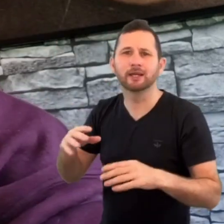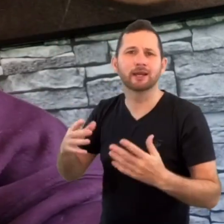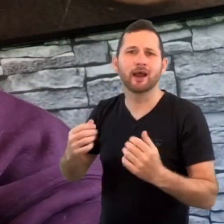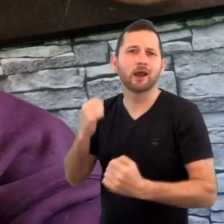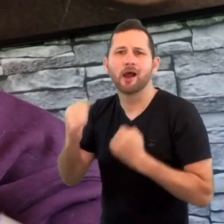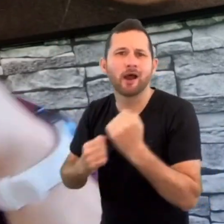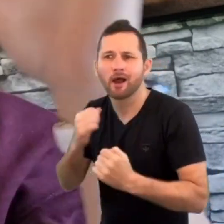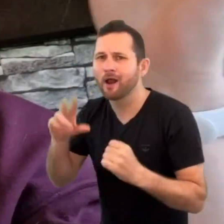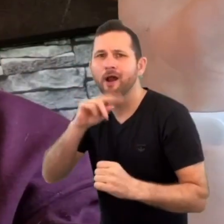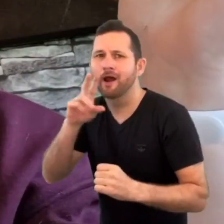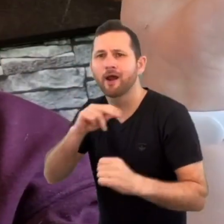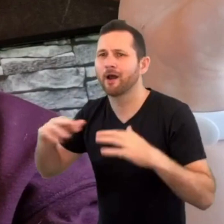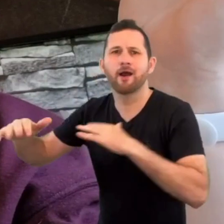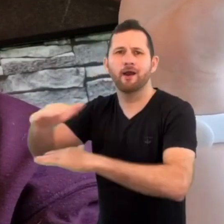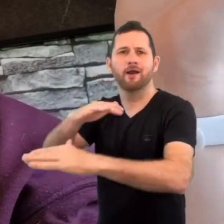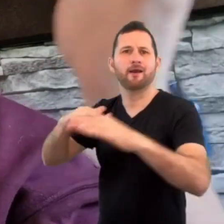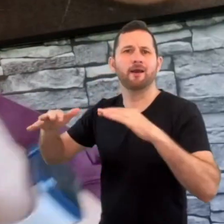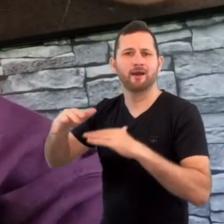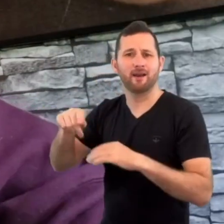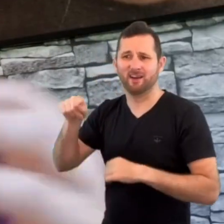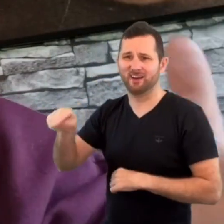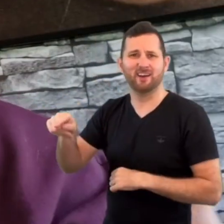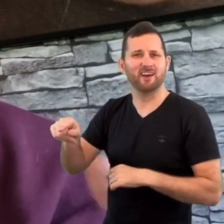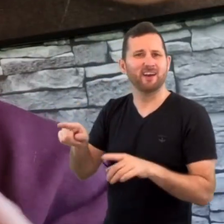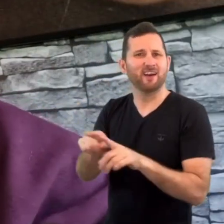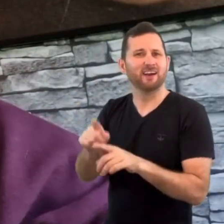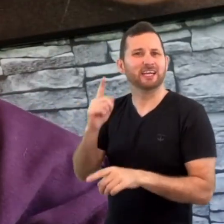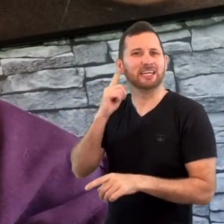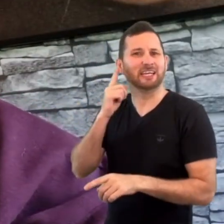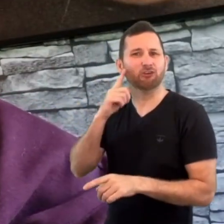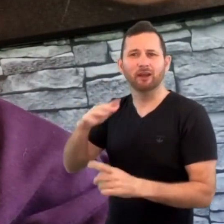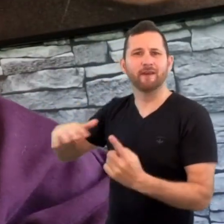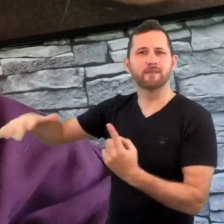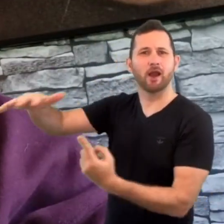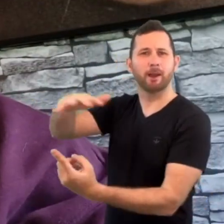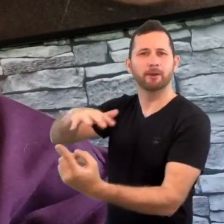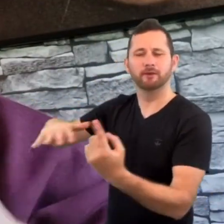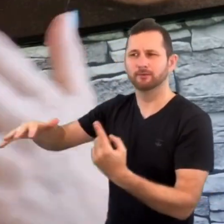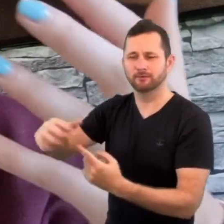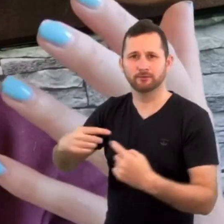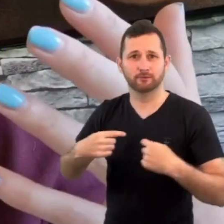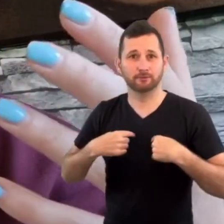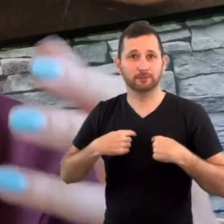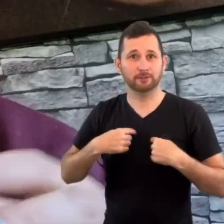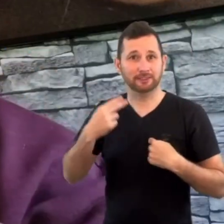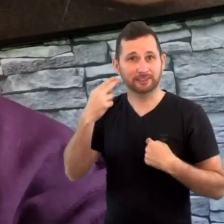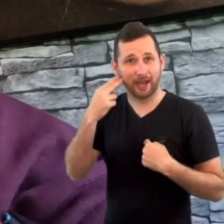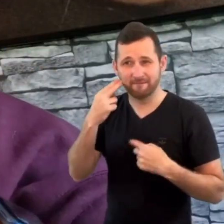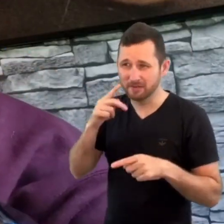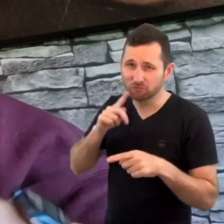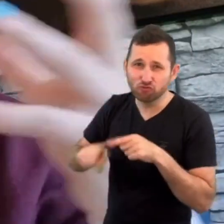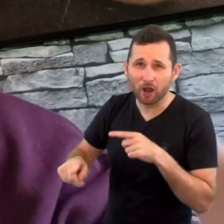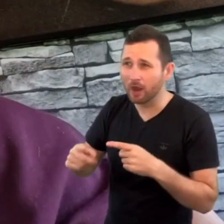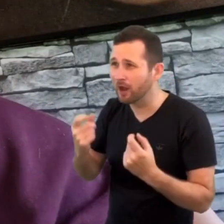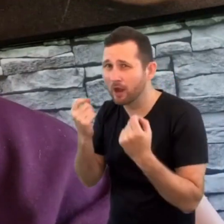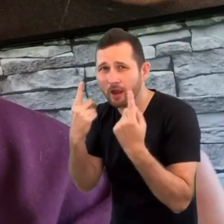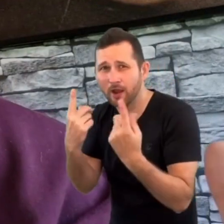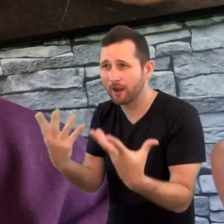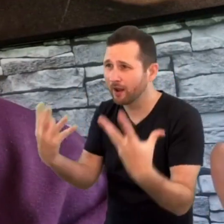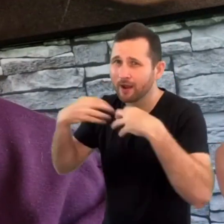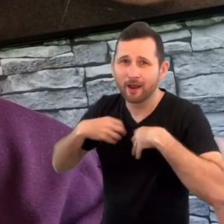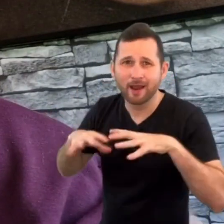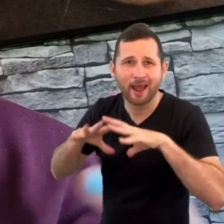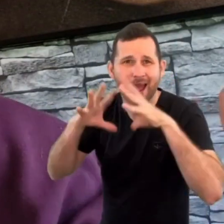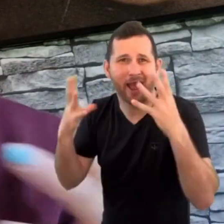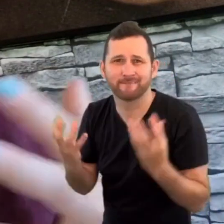things you know there's different voices on the pitch everyone's running in different directions and you know me being a deaf person in sort of a hearing environment